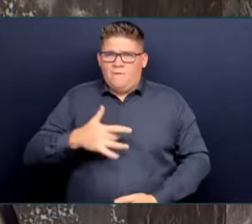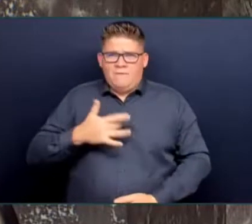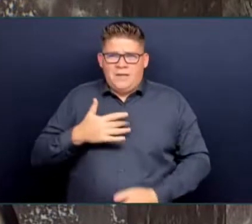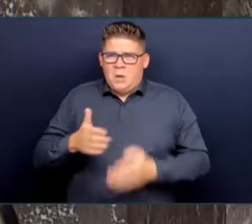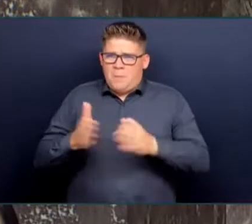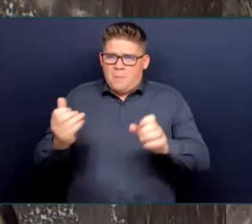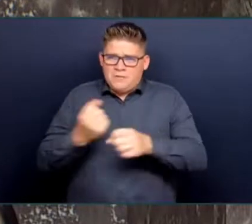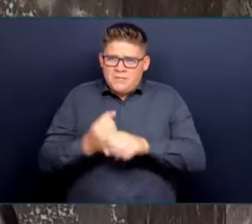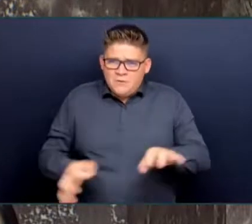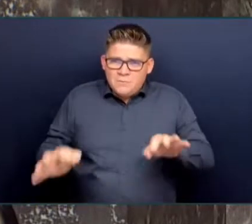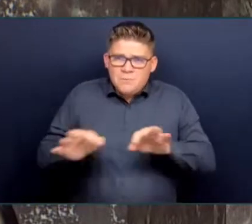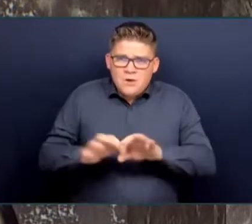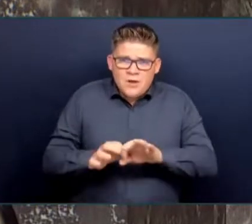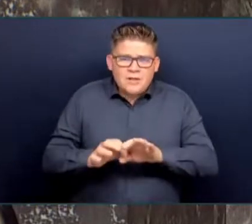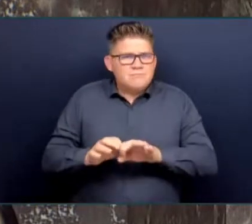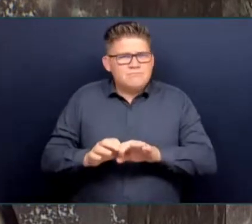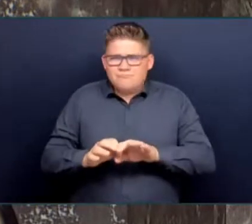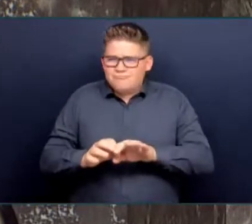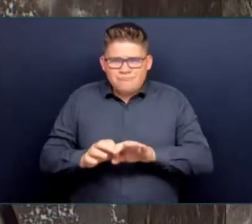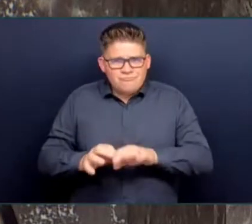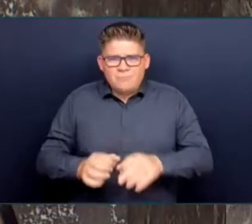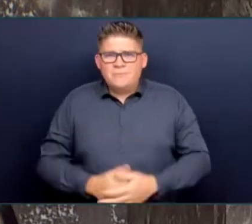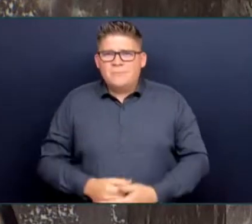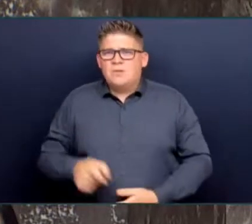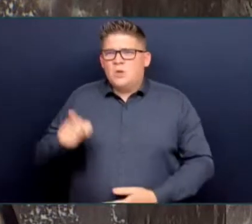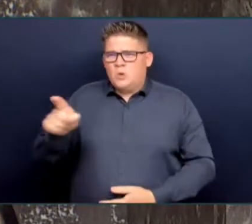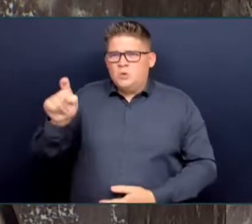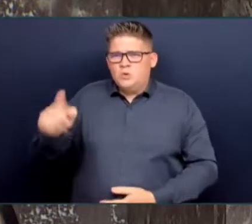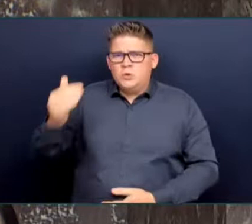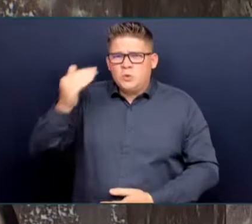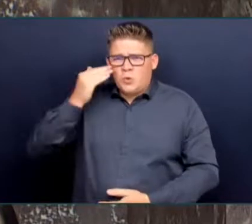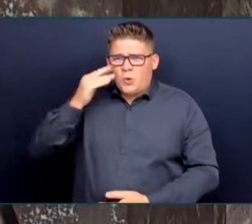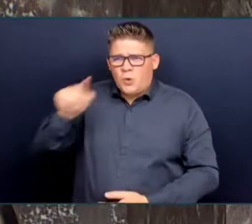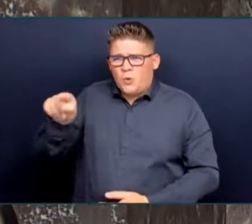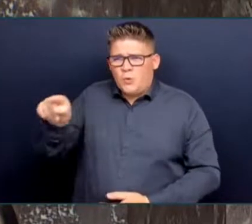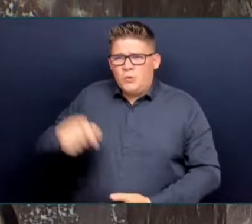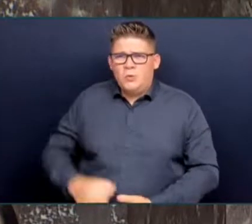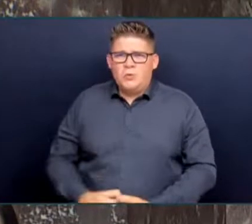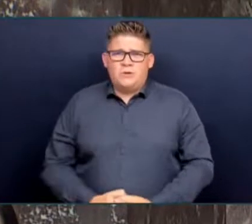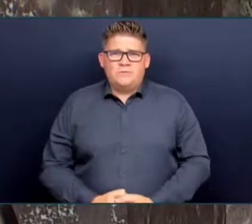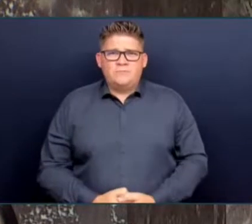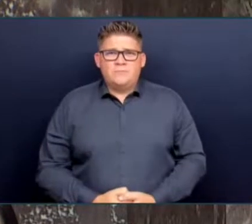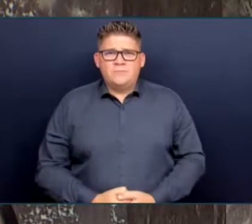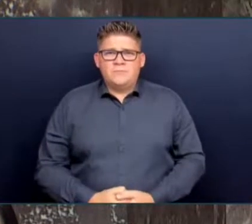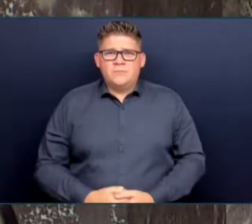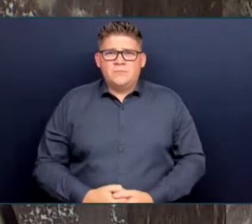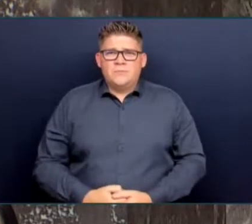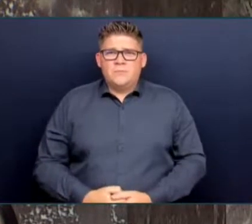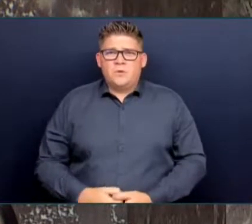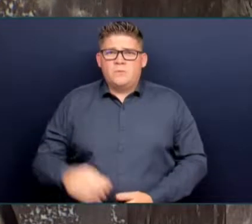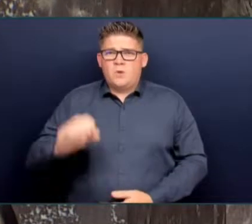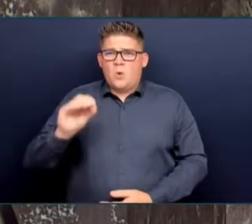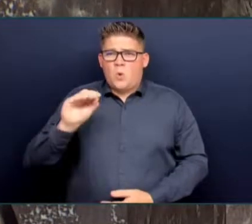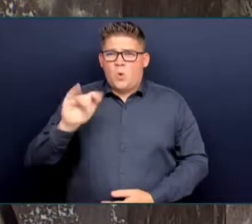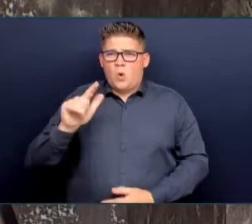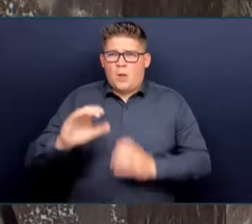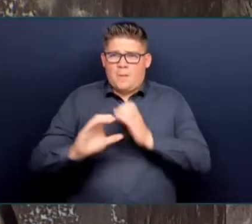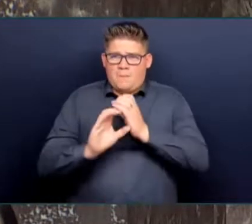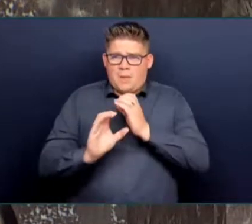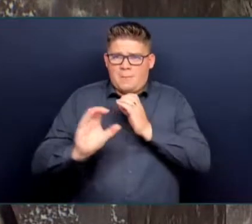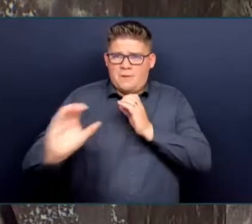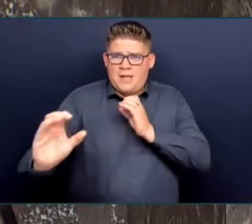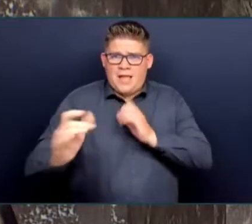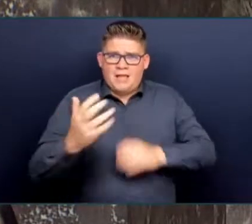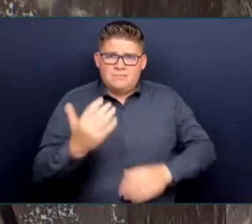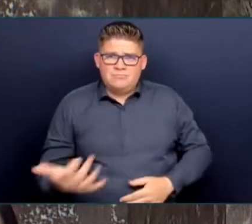that in the case of the events that took place up on the pipeline, Morris River, last fall, and the